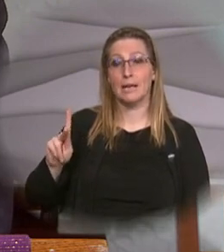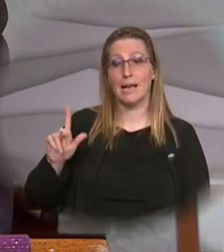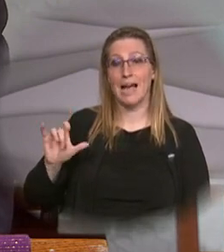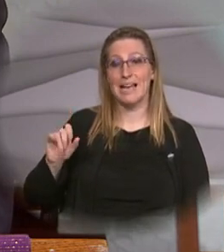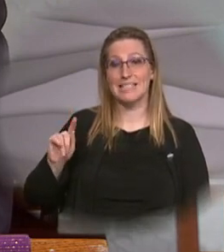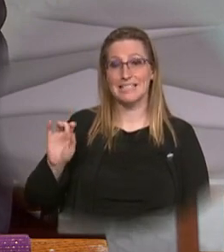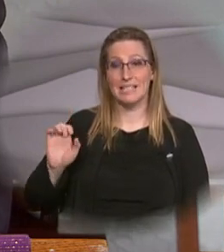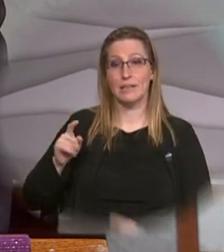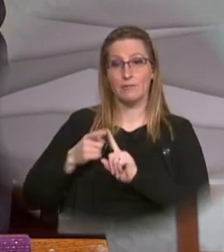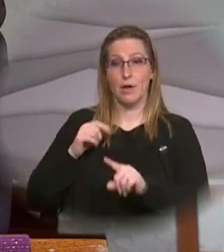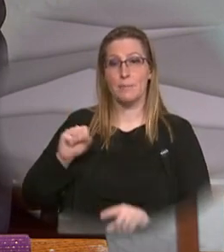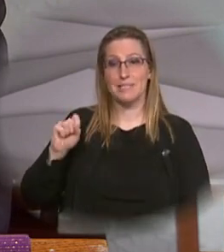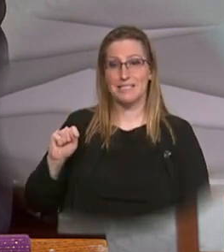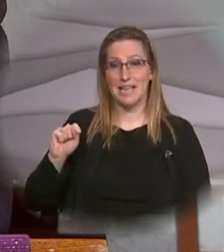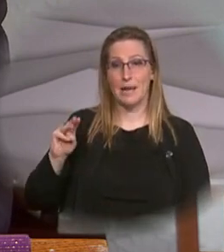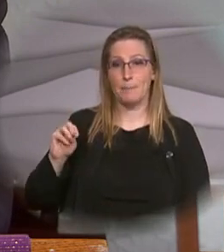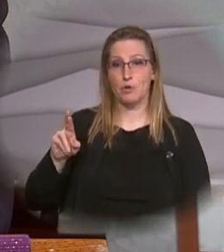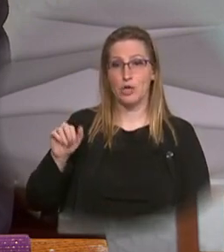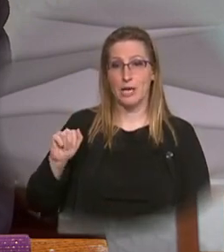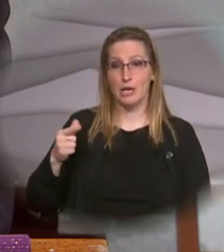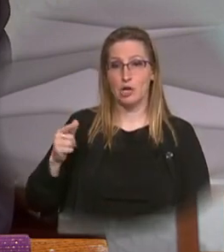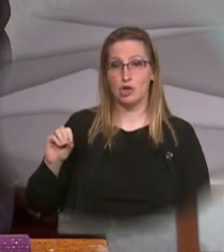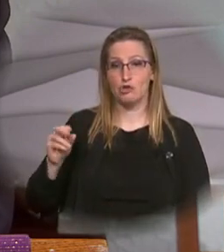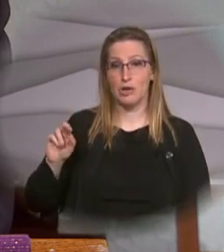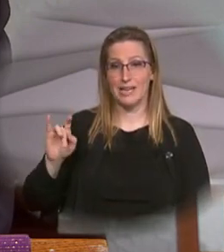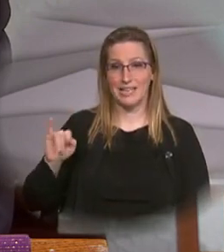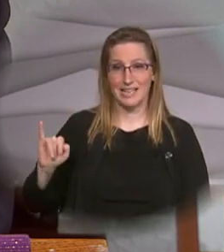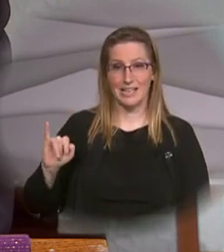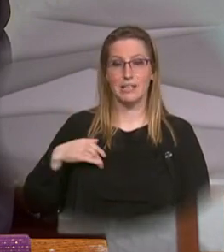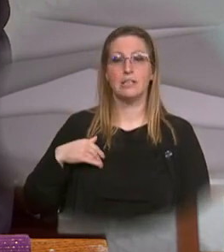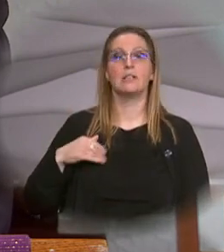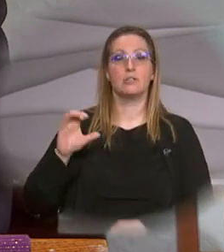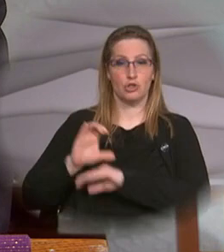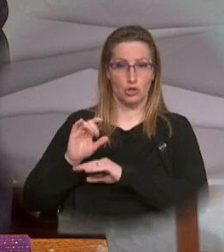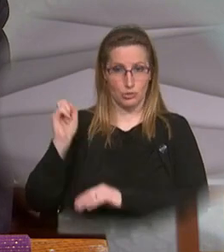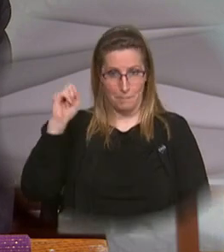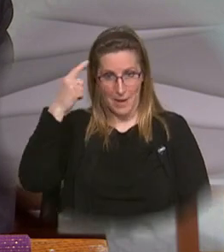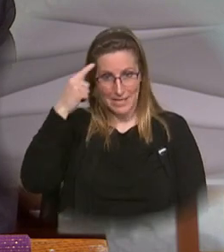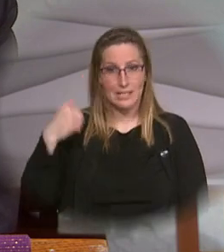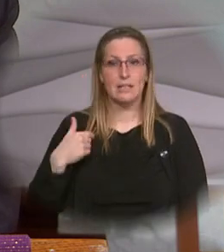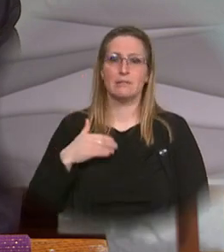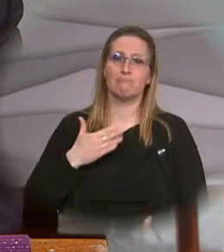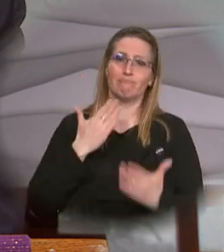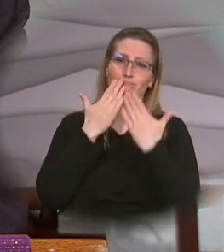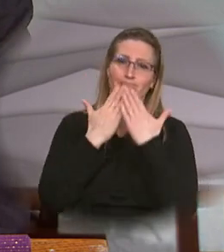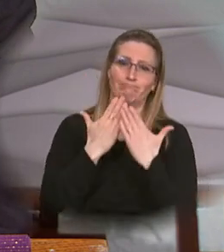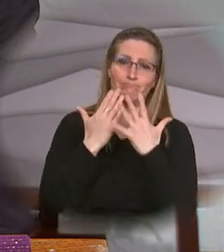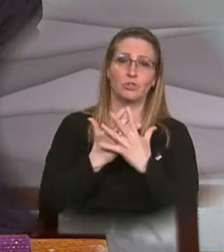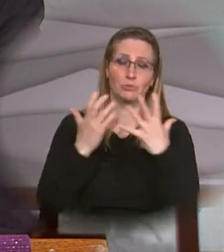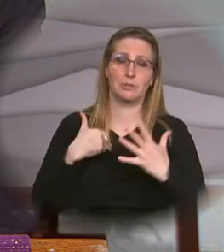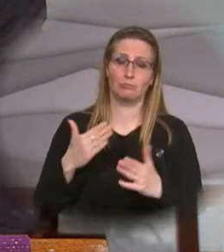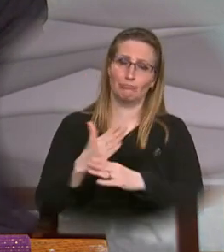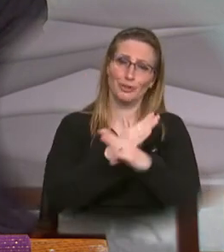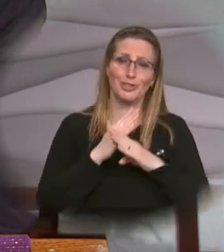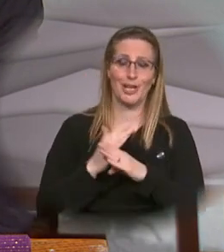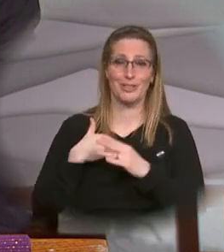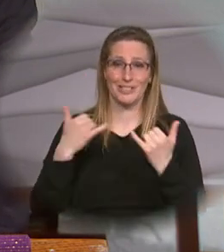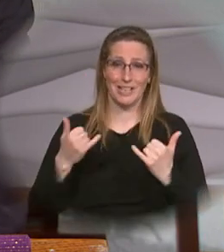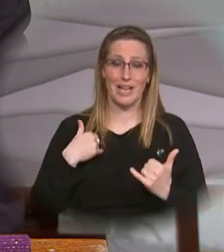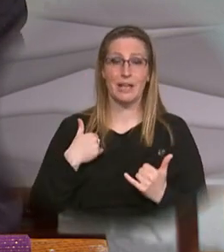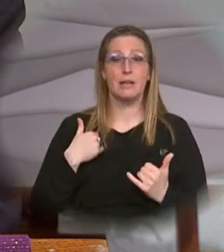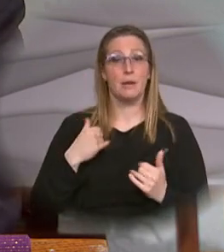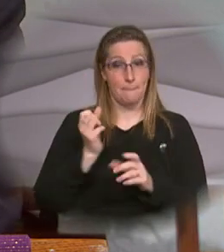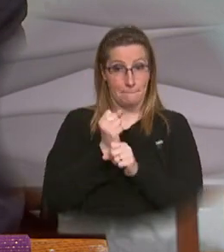in Madison. And as always, it was an honor and a privilege to share with you in this most special ministry of the Apostolate. Make this